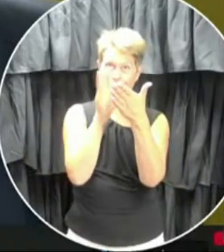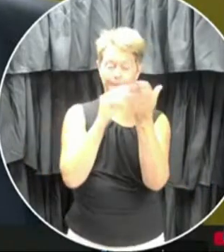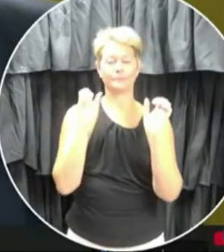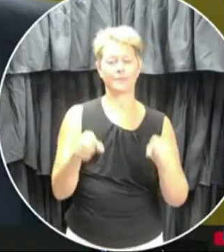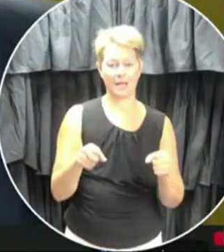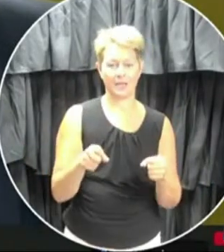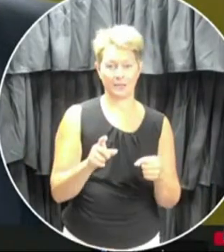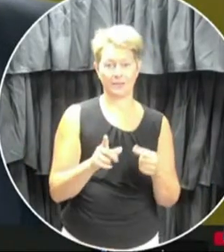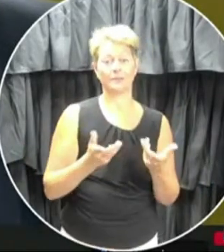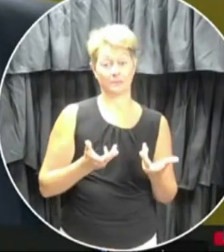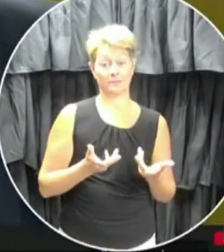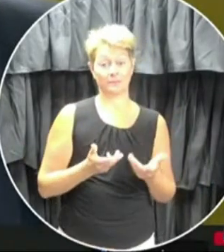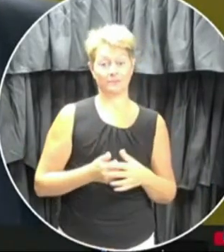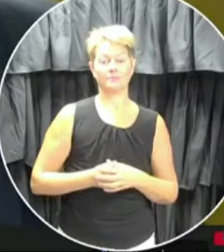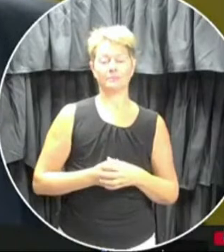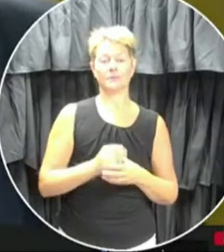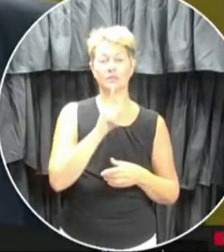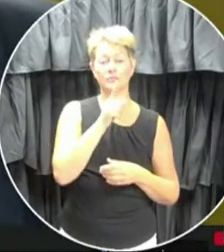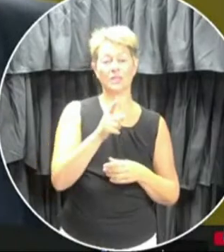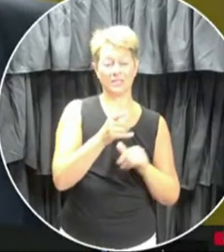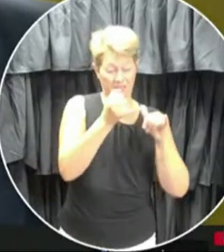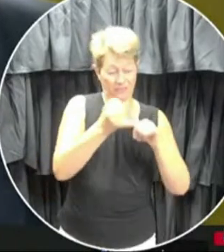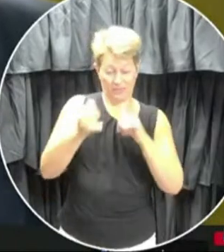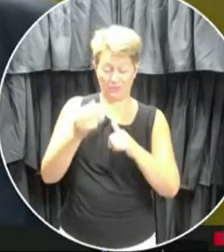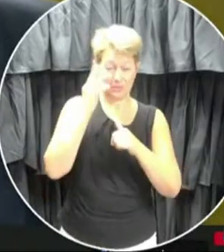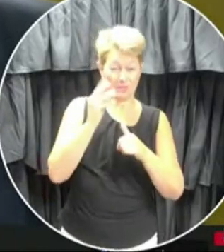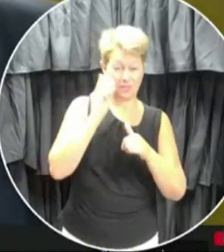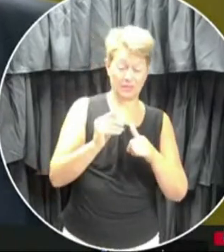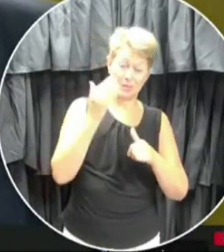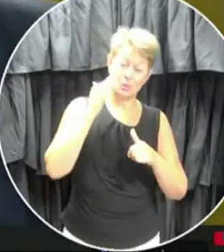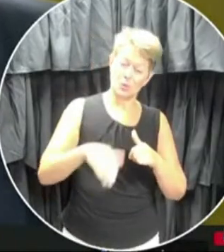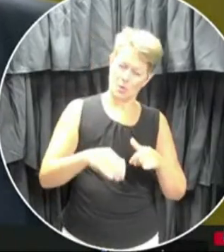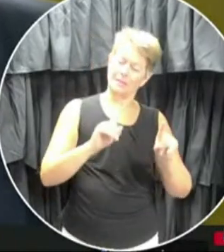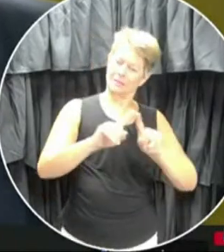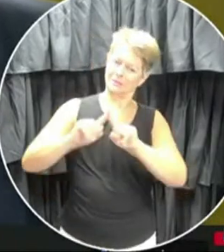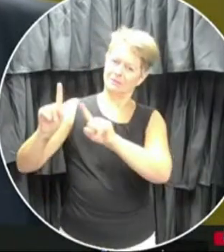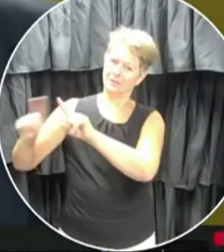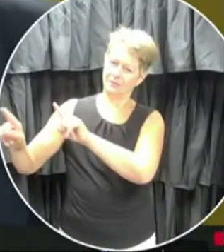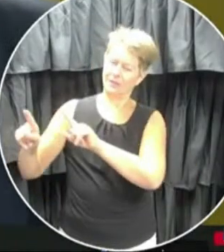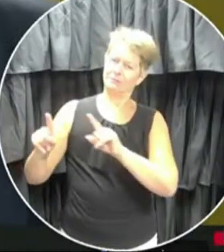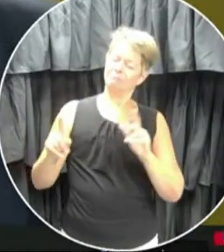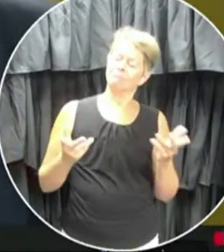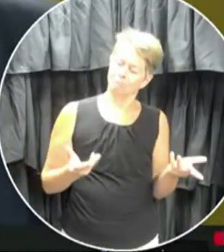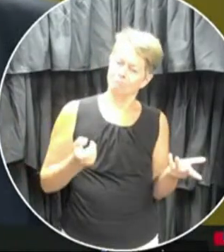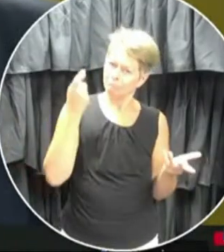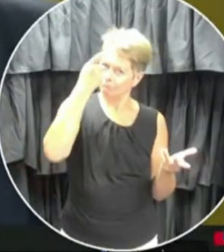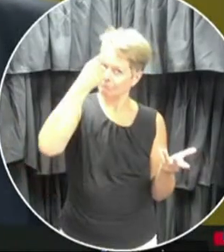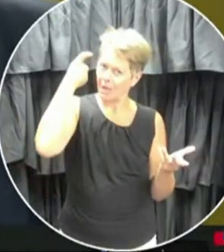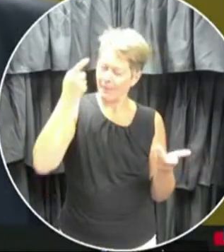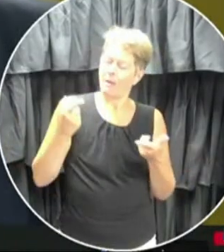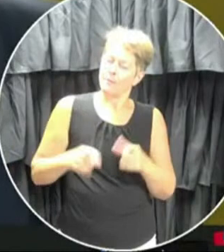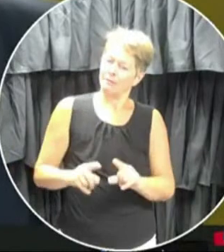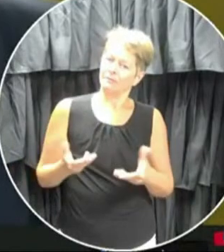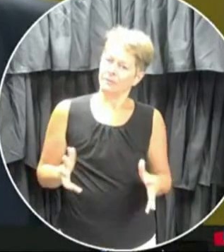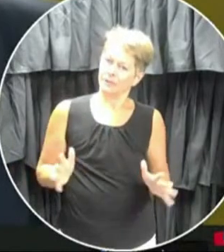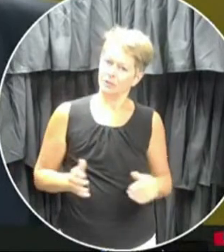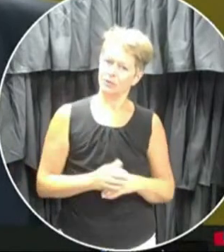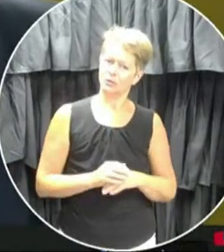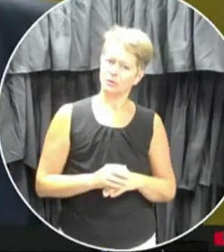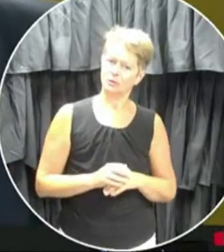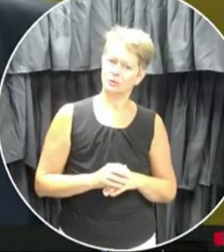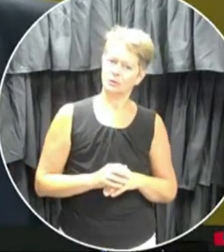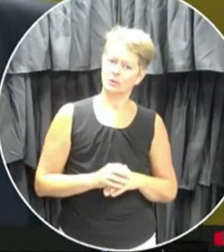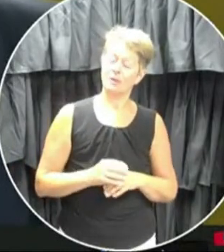subsets that individual experiences that are different. And we had to be cognizant of that as well. I could ask another